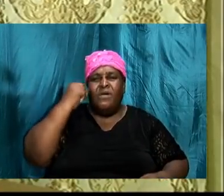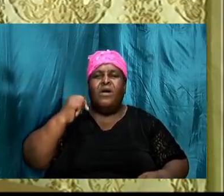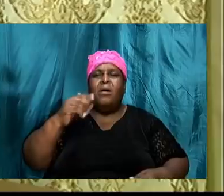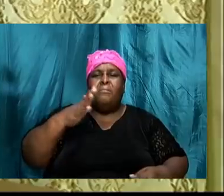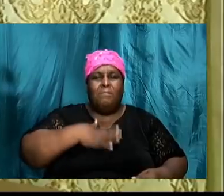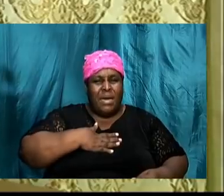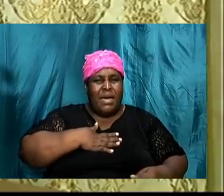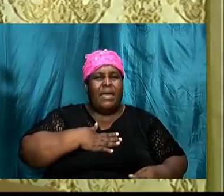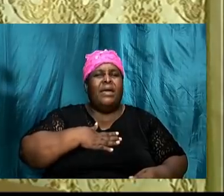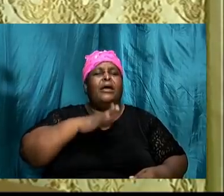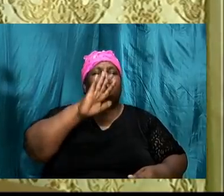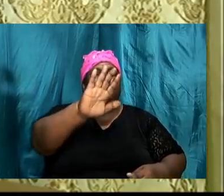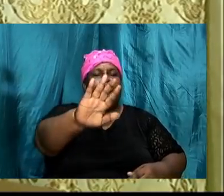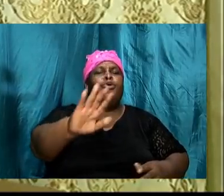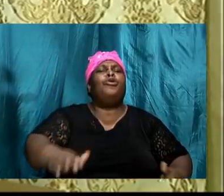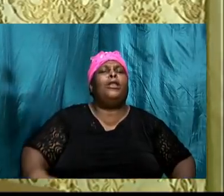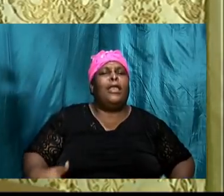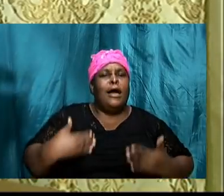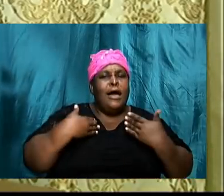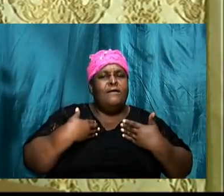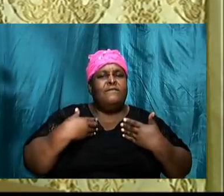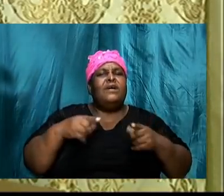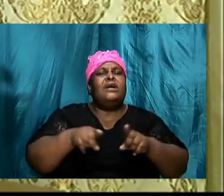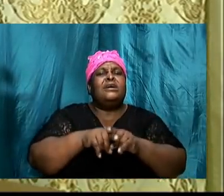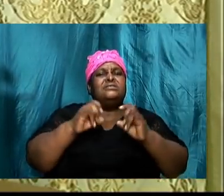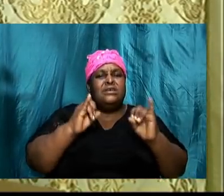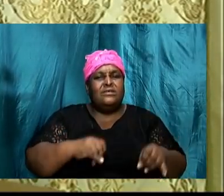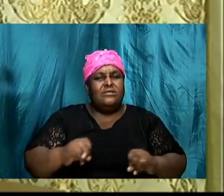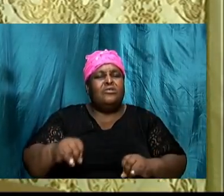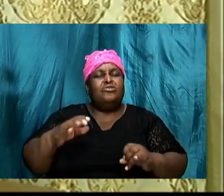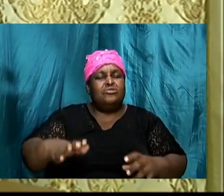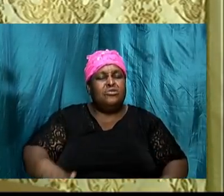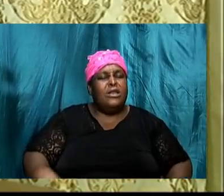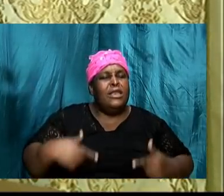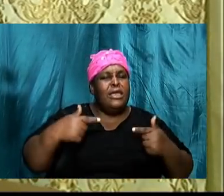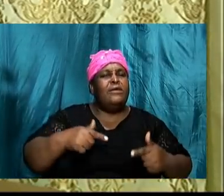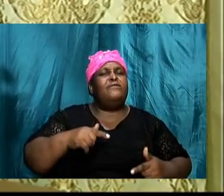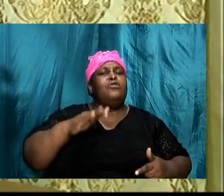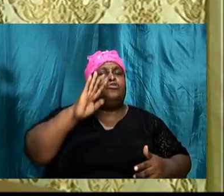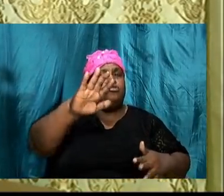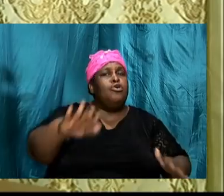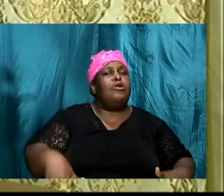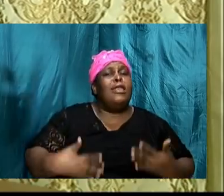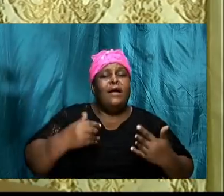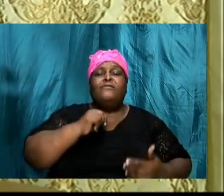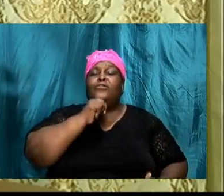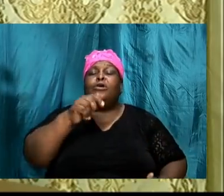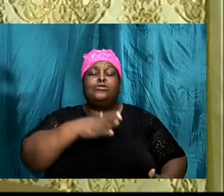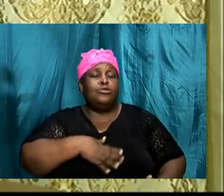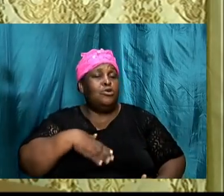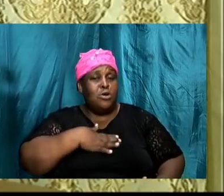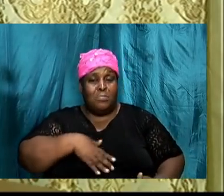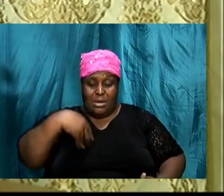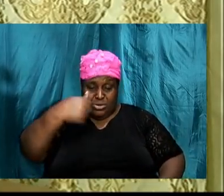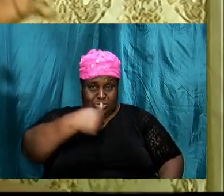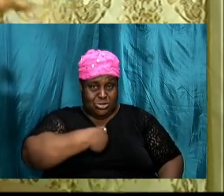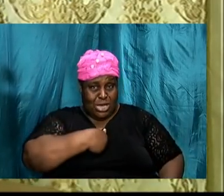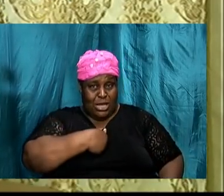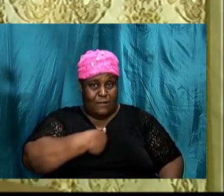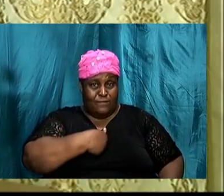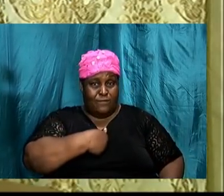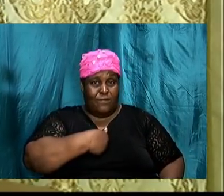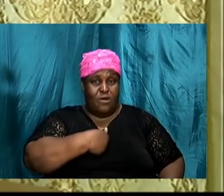you as an individual to live your life not to please yourself, not to please another